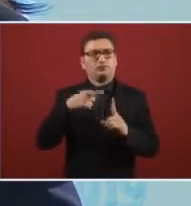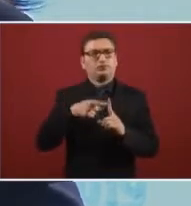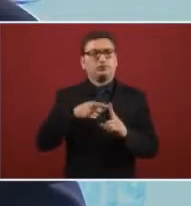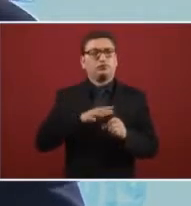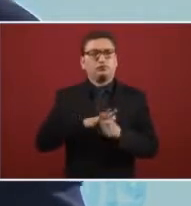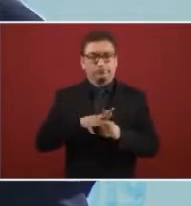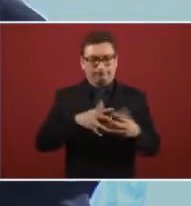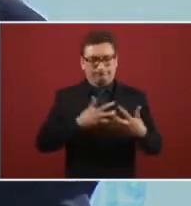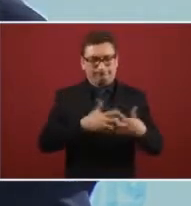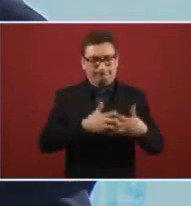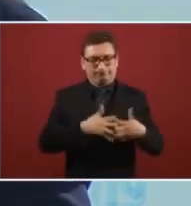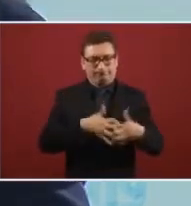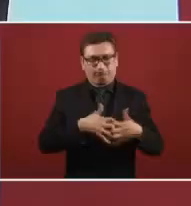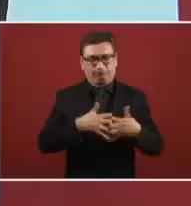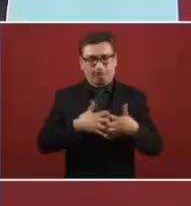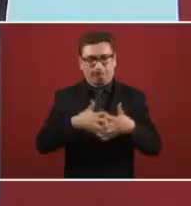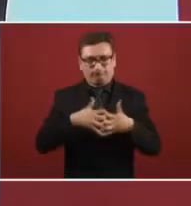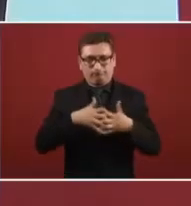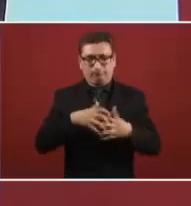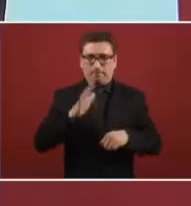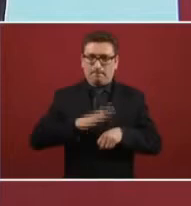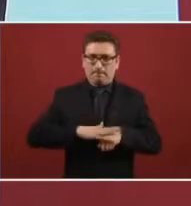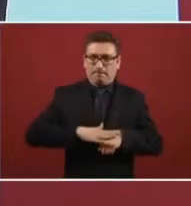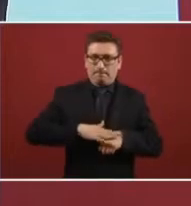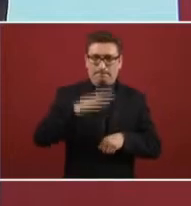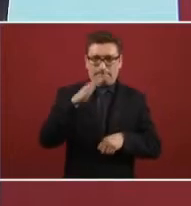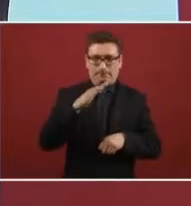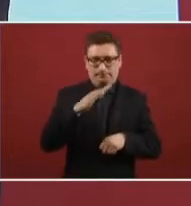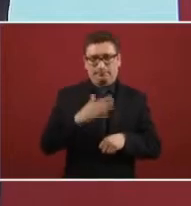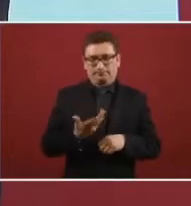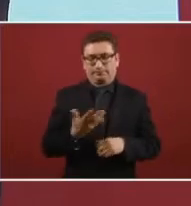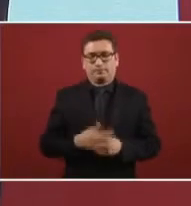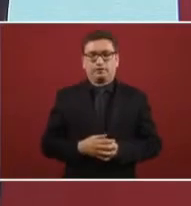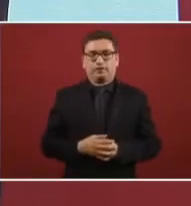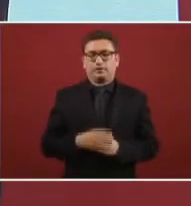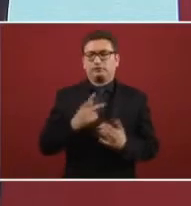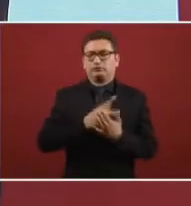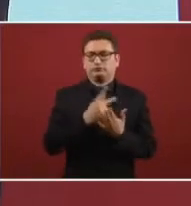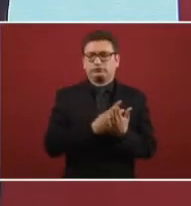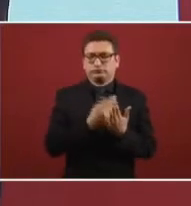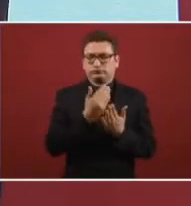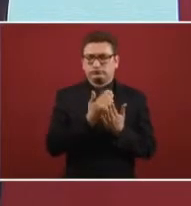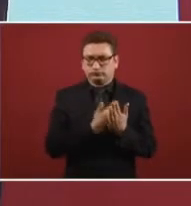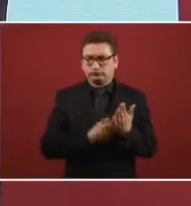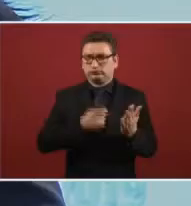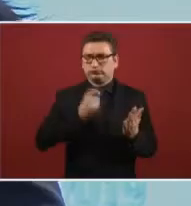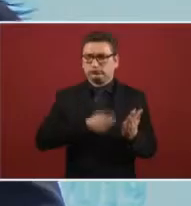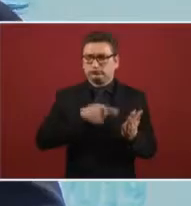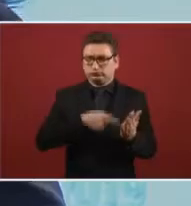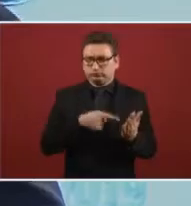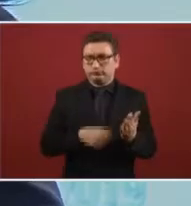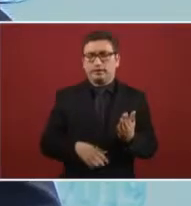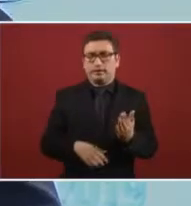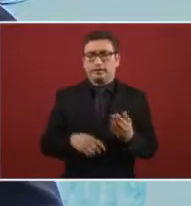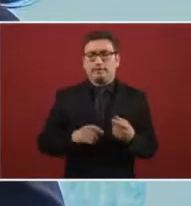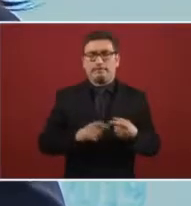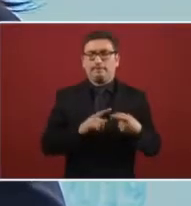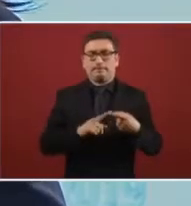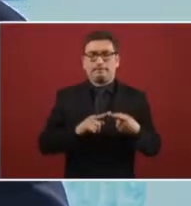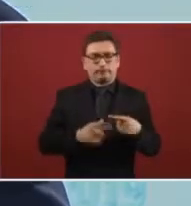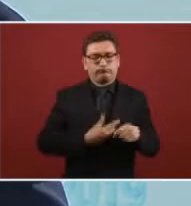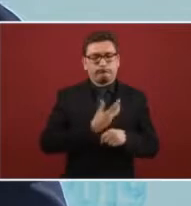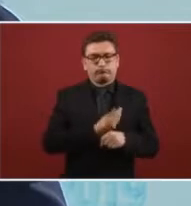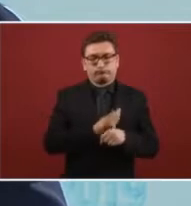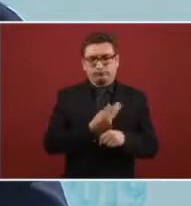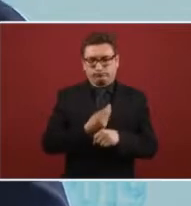rescue or elevate the production this plan uh... has a maintenance